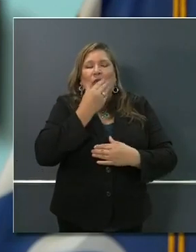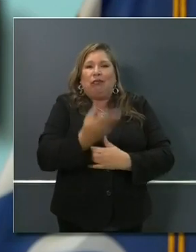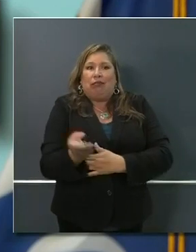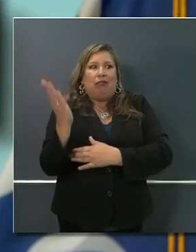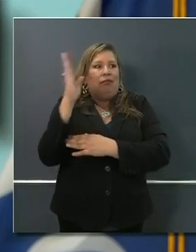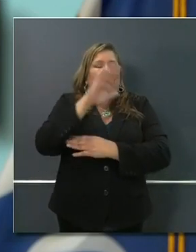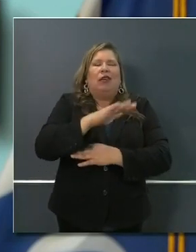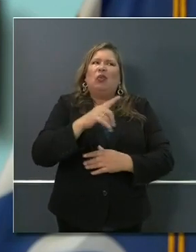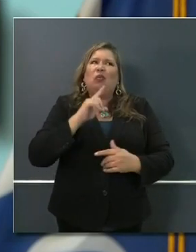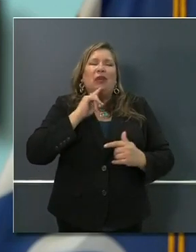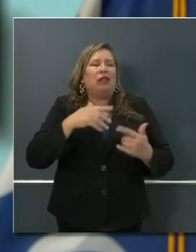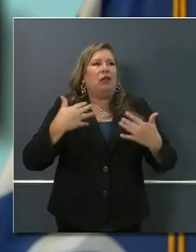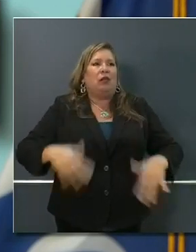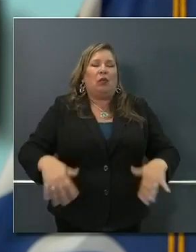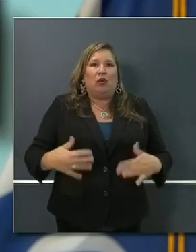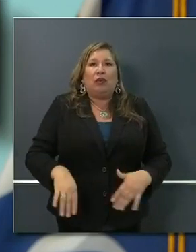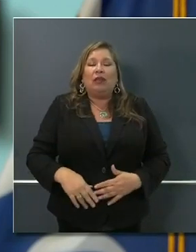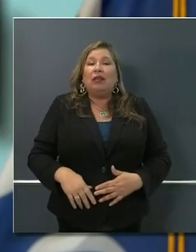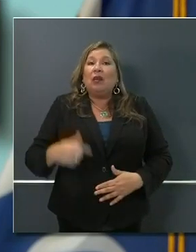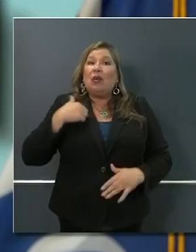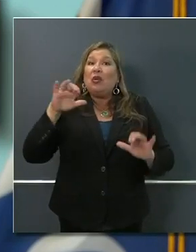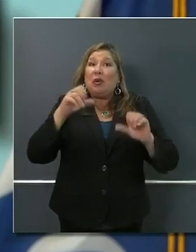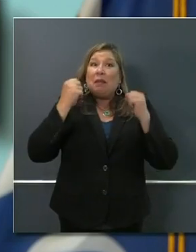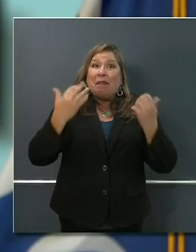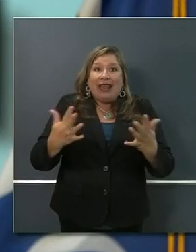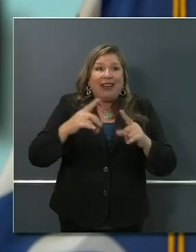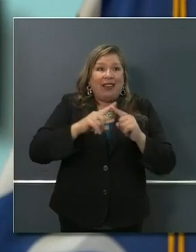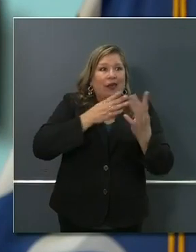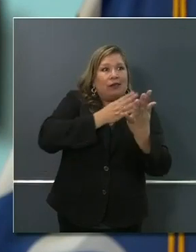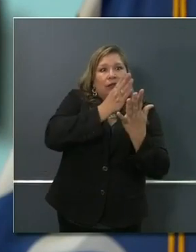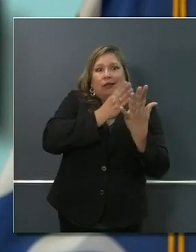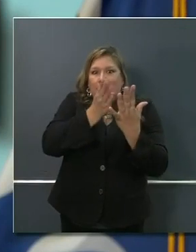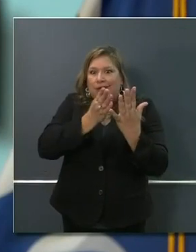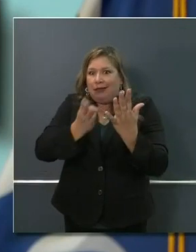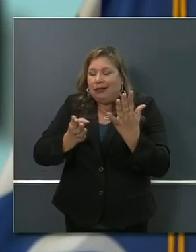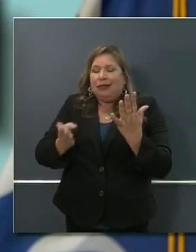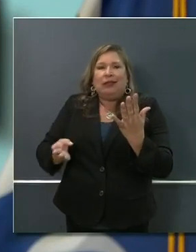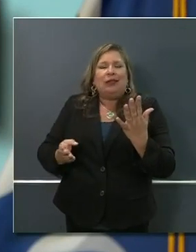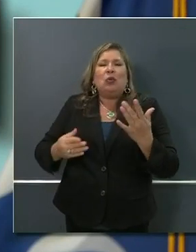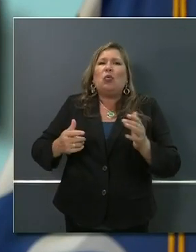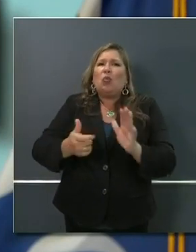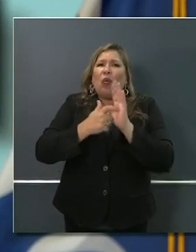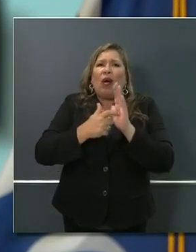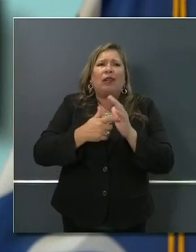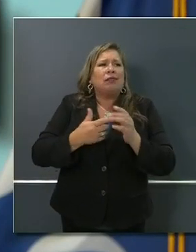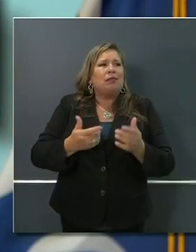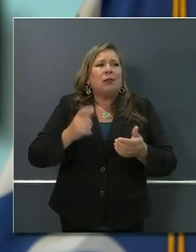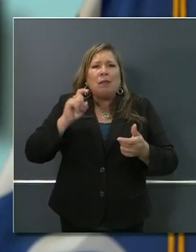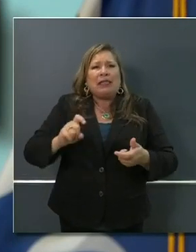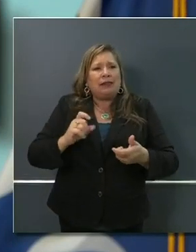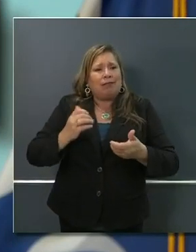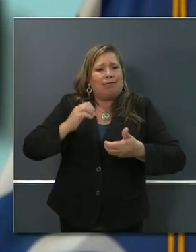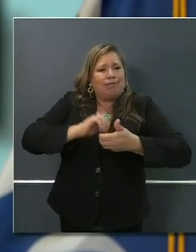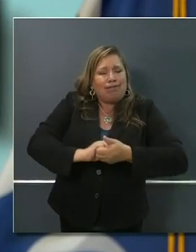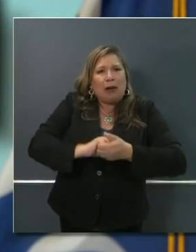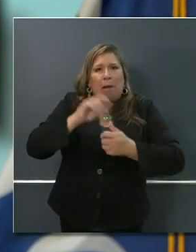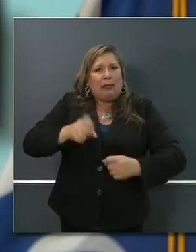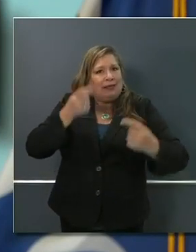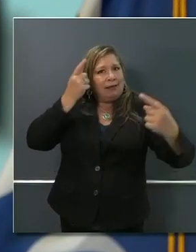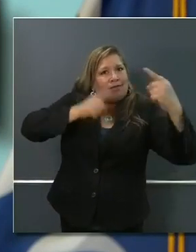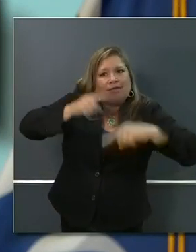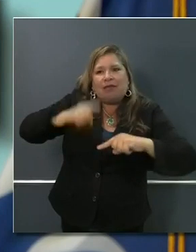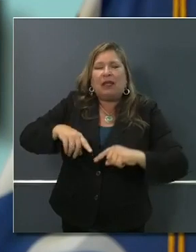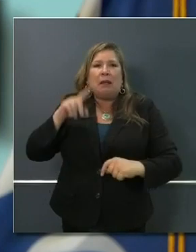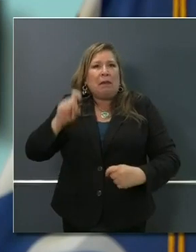trying to do all of it in a condensed period of time. All of these things require partnership. All of these things require collaboration, capacity.